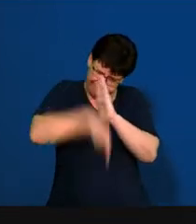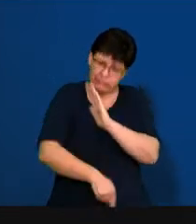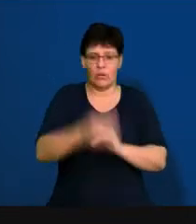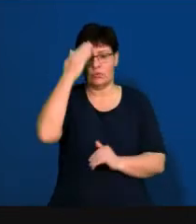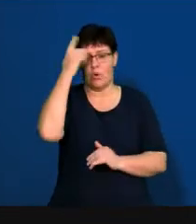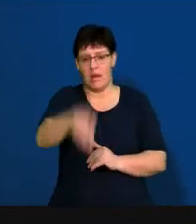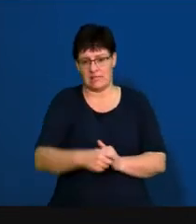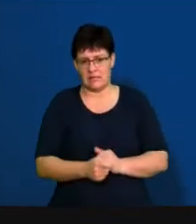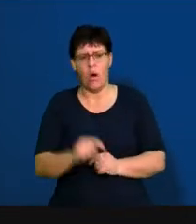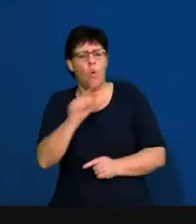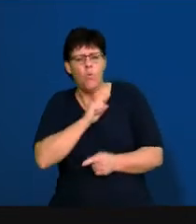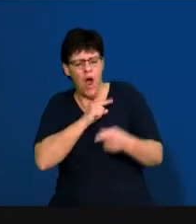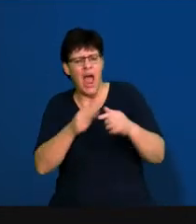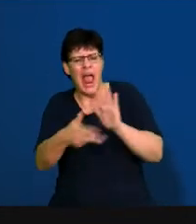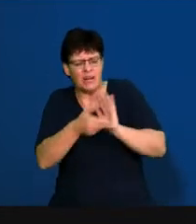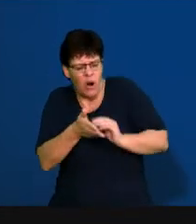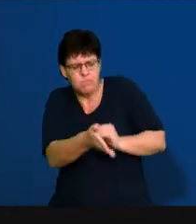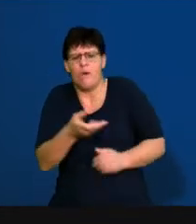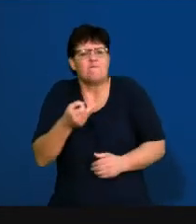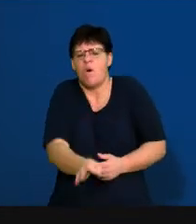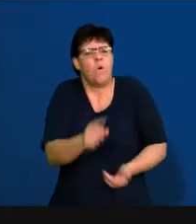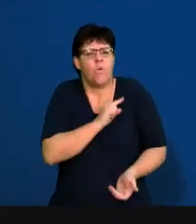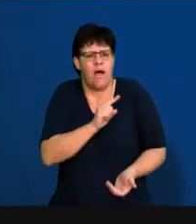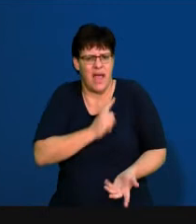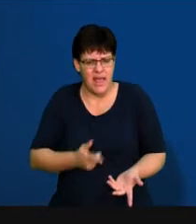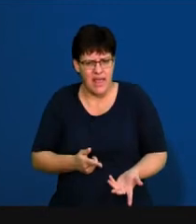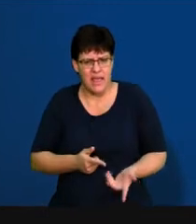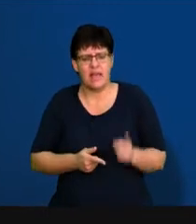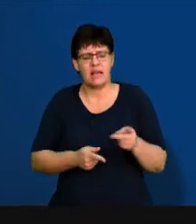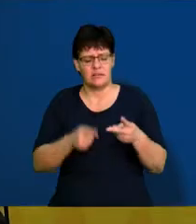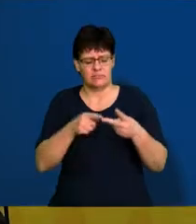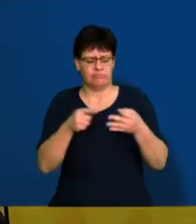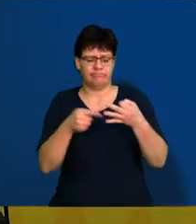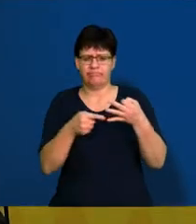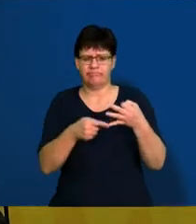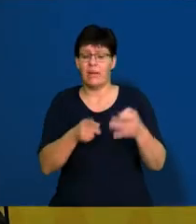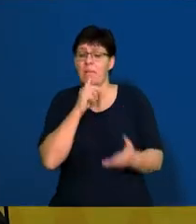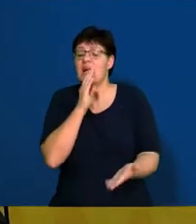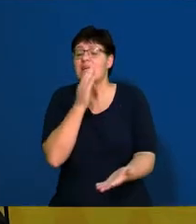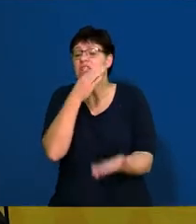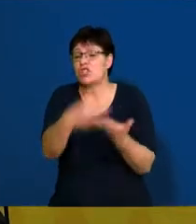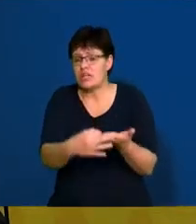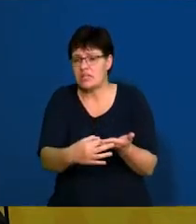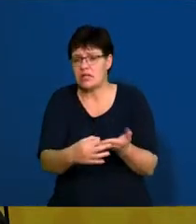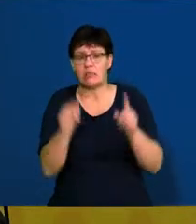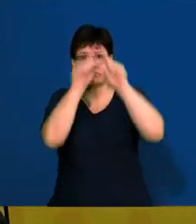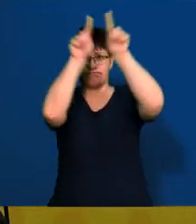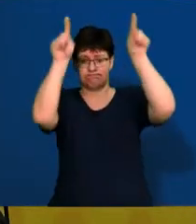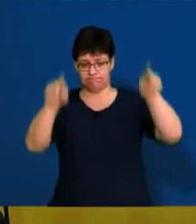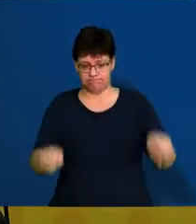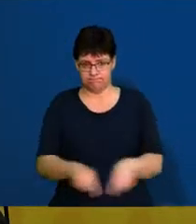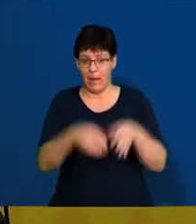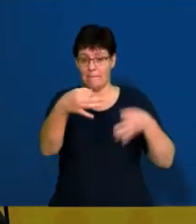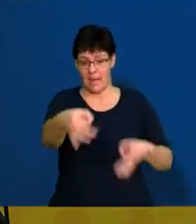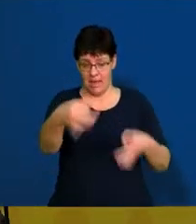its purpose. So what is the purpose for the respective acts? What I'd suggest that you do is get a big piece of paper,